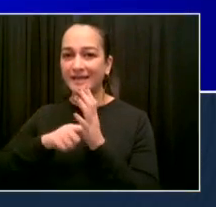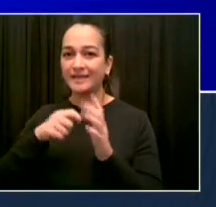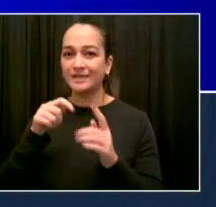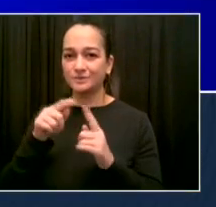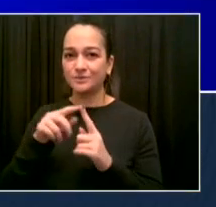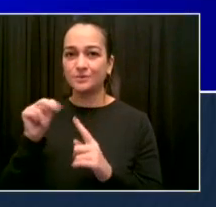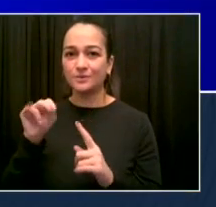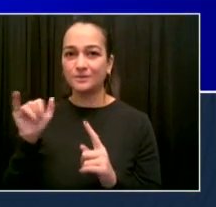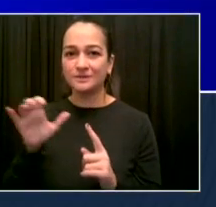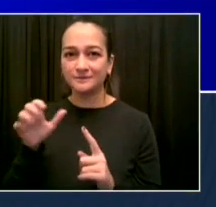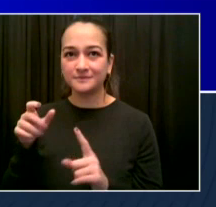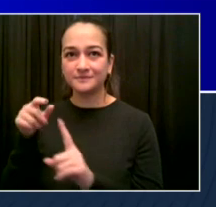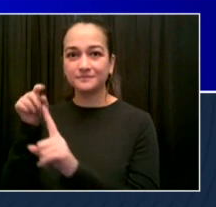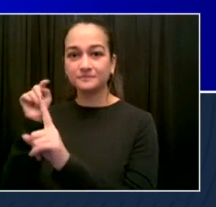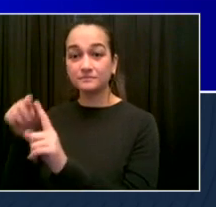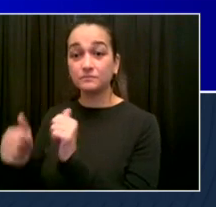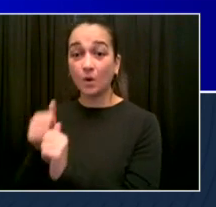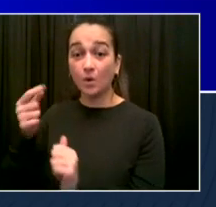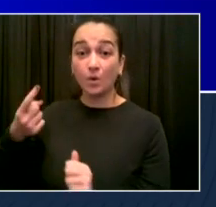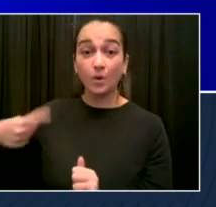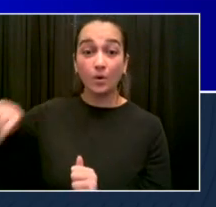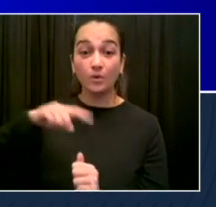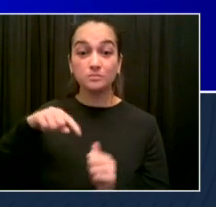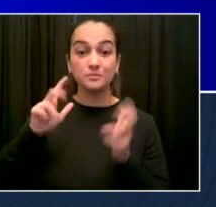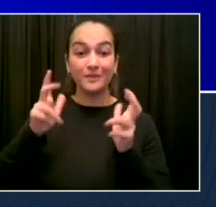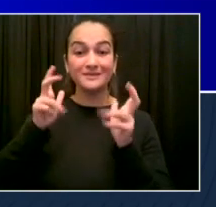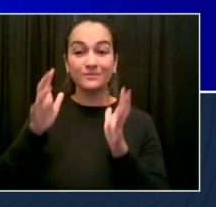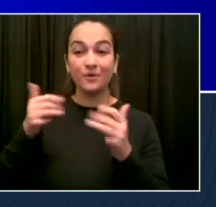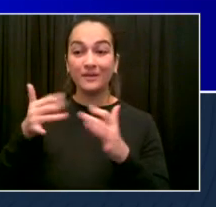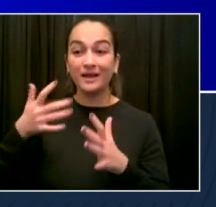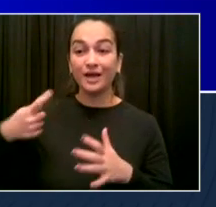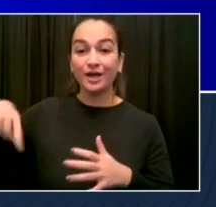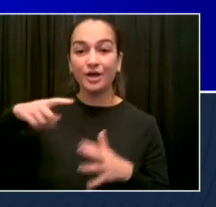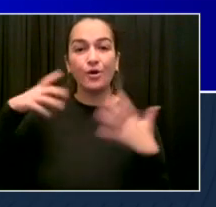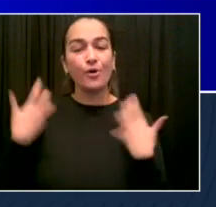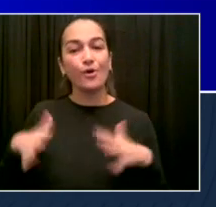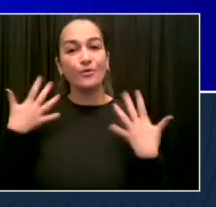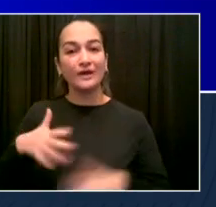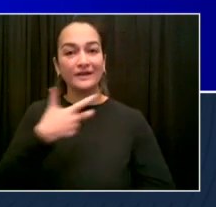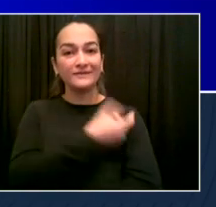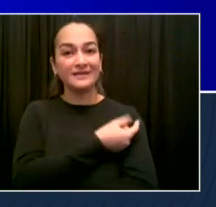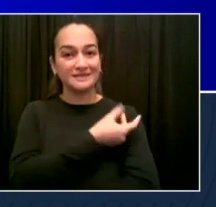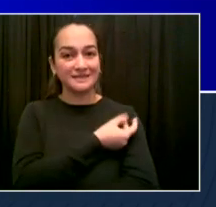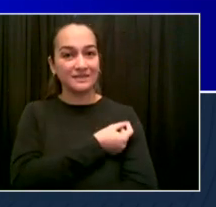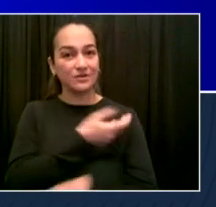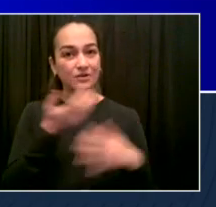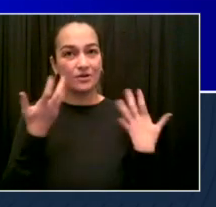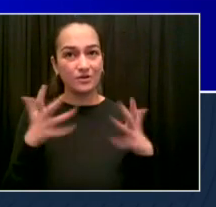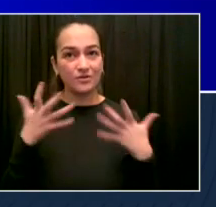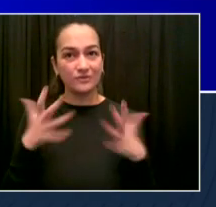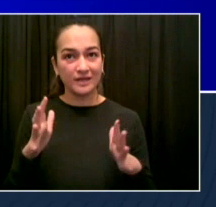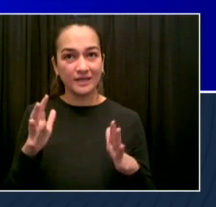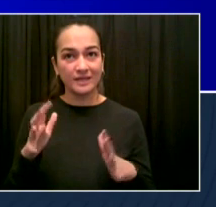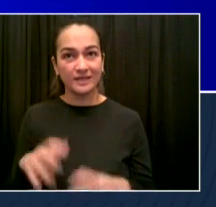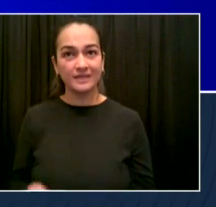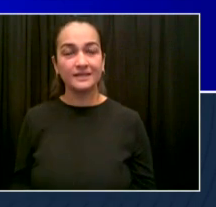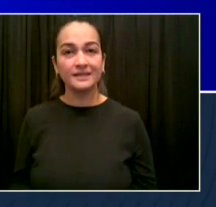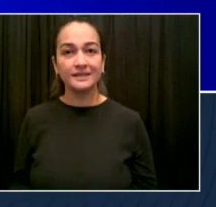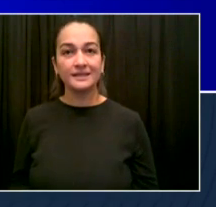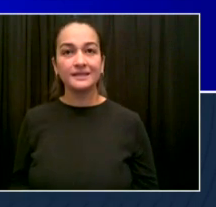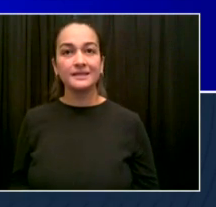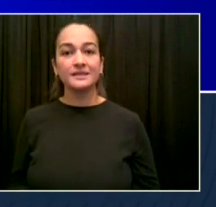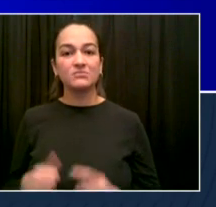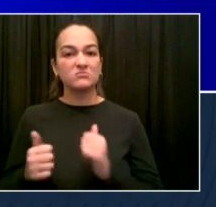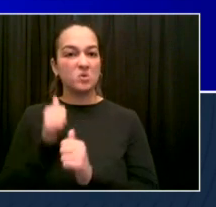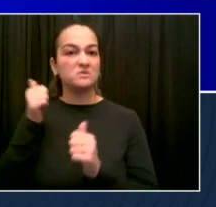all players vaccinated. So I'm a Brooklynite. I'm a Nets fan. I really want to see Kyrie get vaccinated. want to see the whole